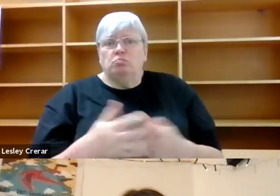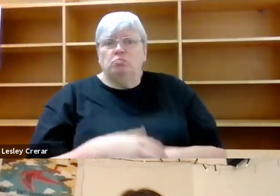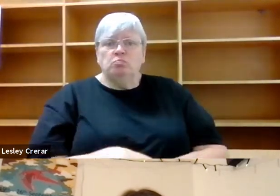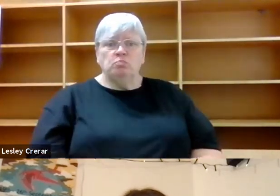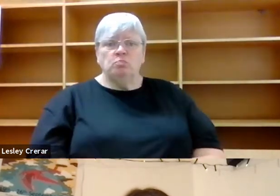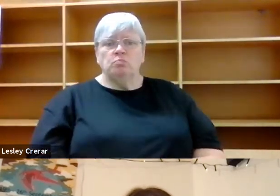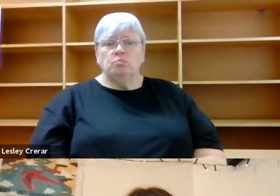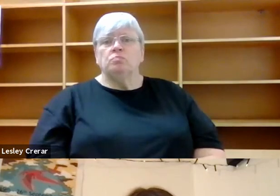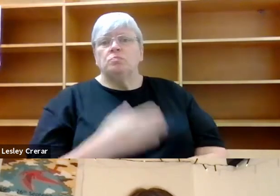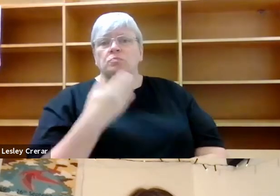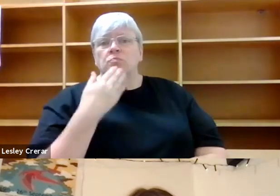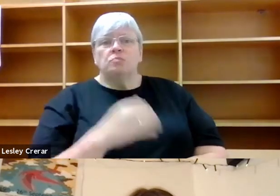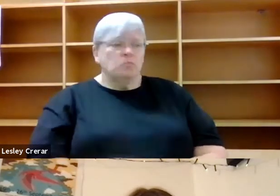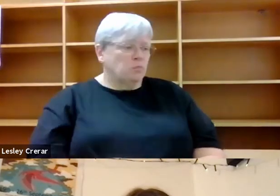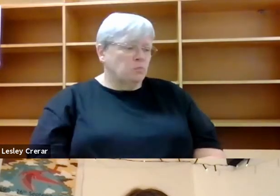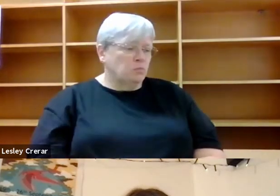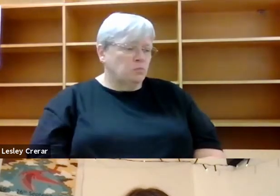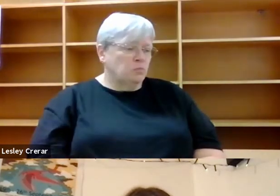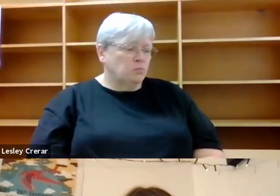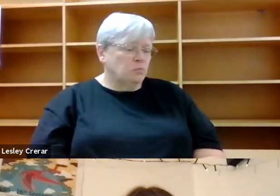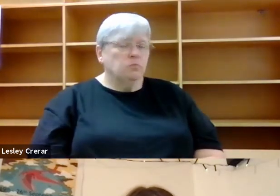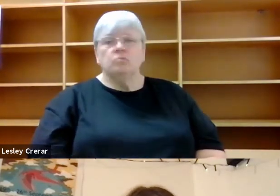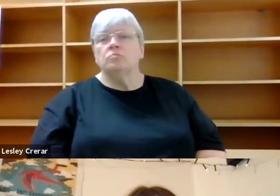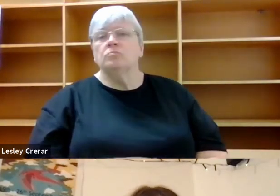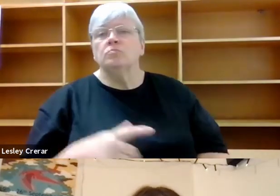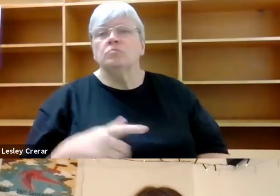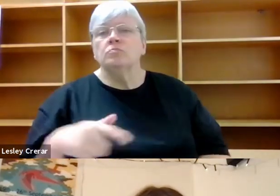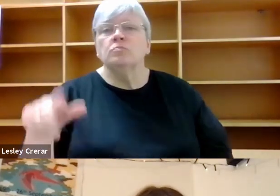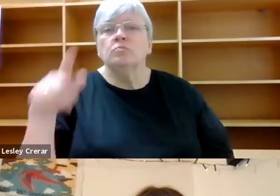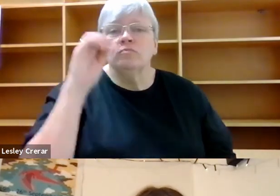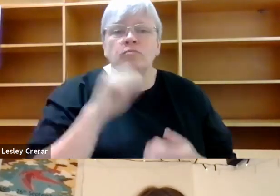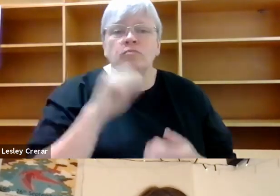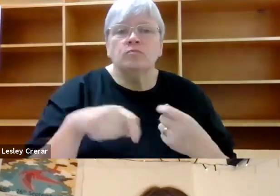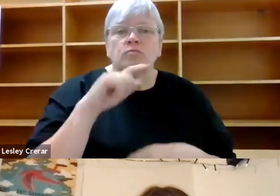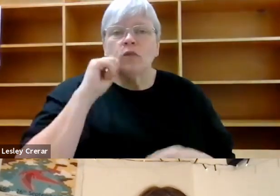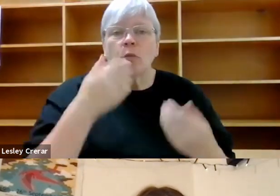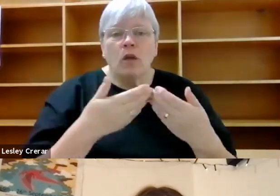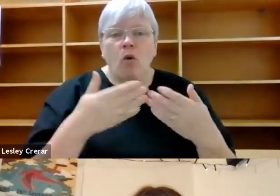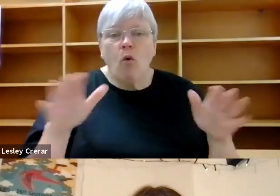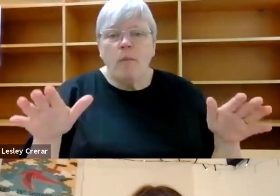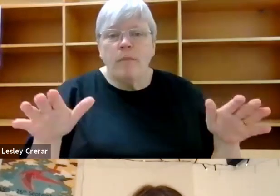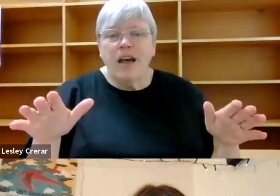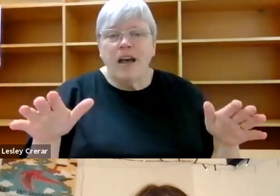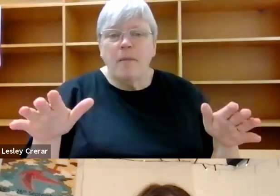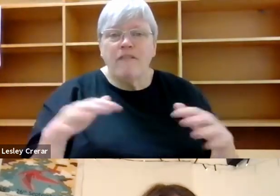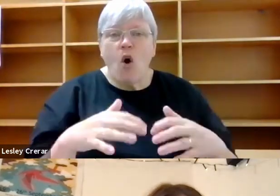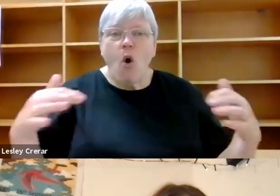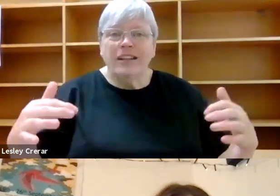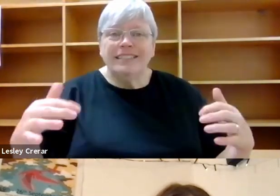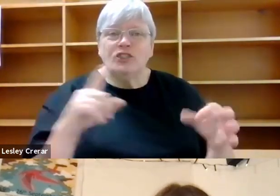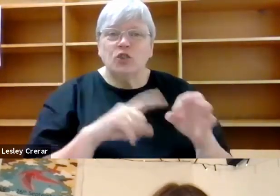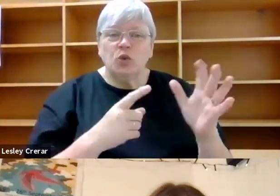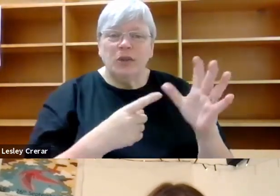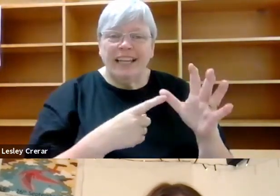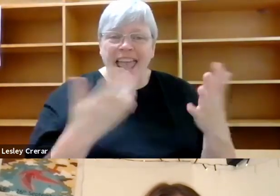Great. Thank you. Um, just to make everyone, to remind everyone, we are going to be opening up for audience Q and A soon. So if you have any